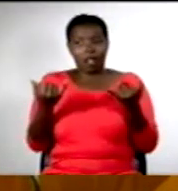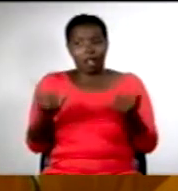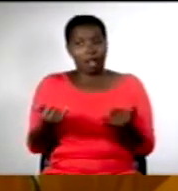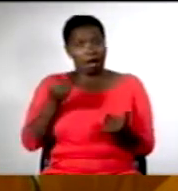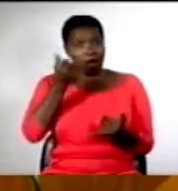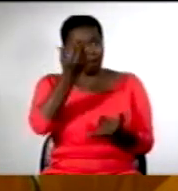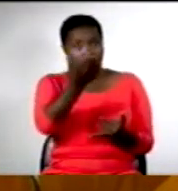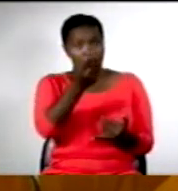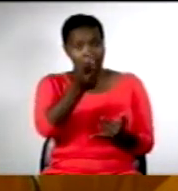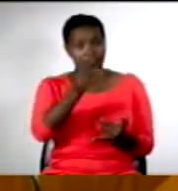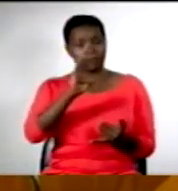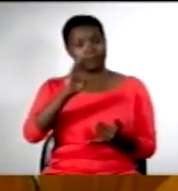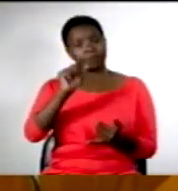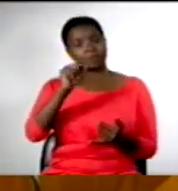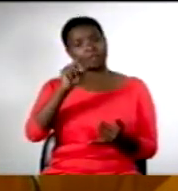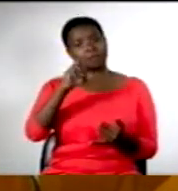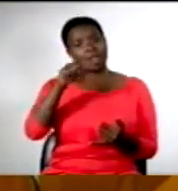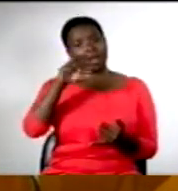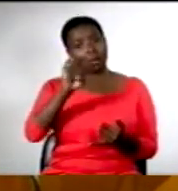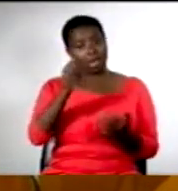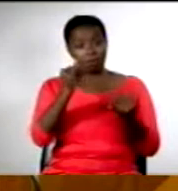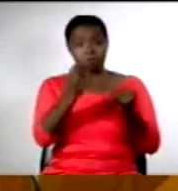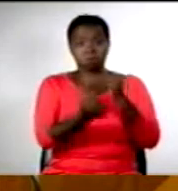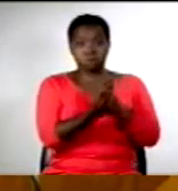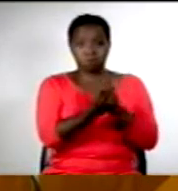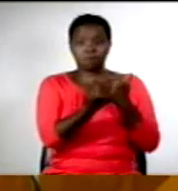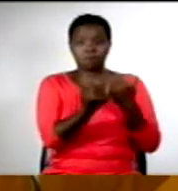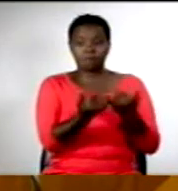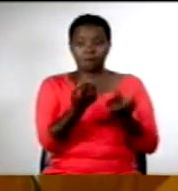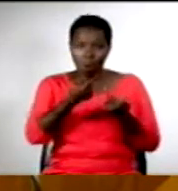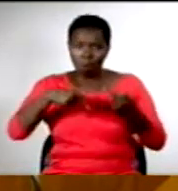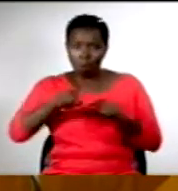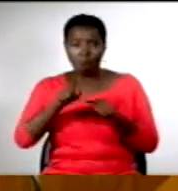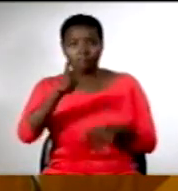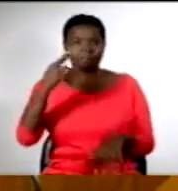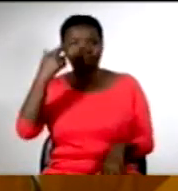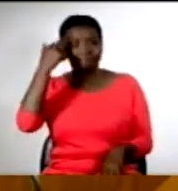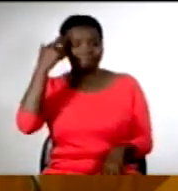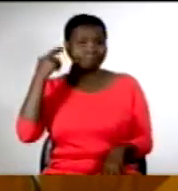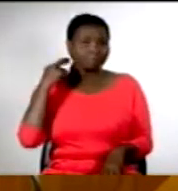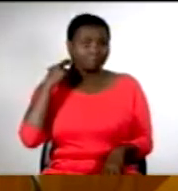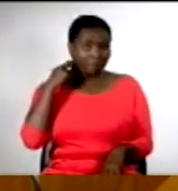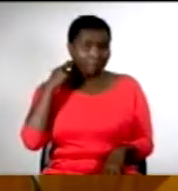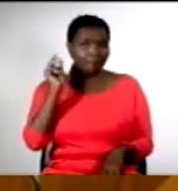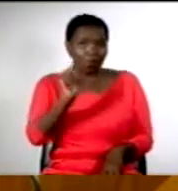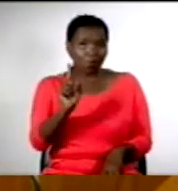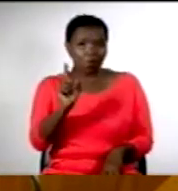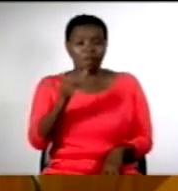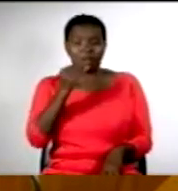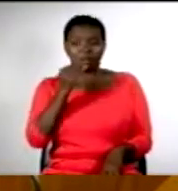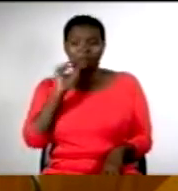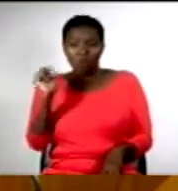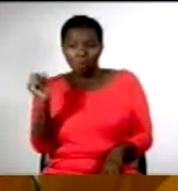in Bangui. As we speak, we must be conscious of the fact that virtually every Muslim